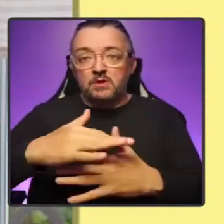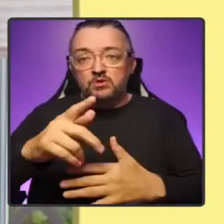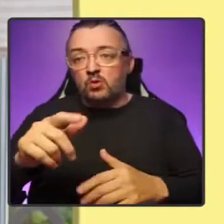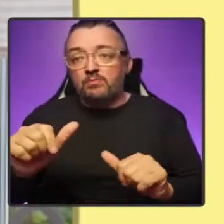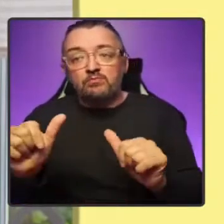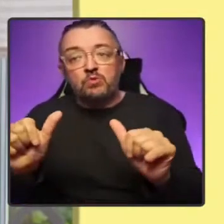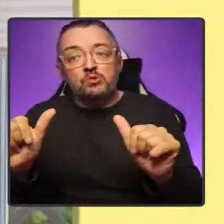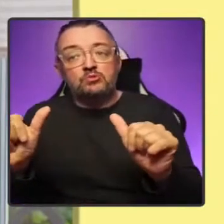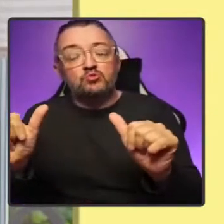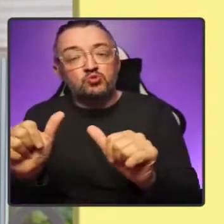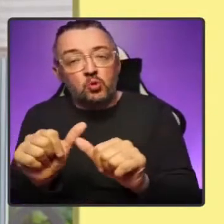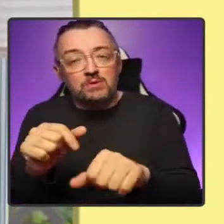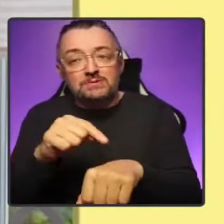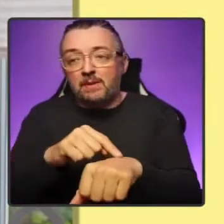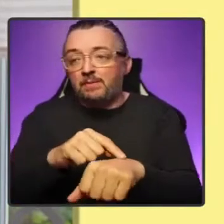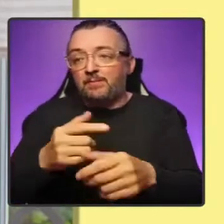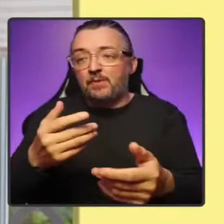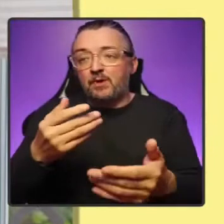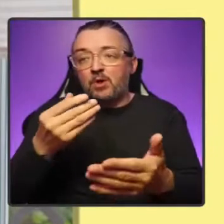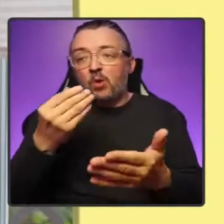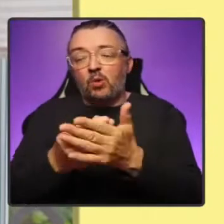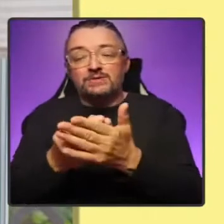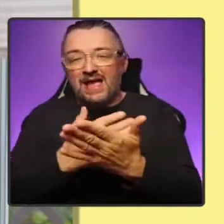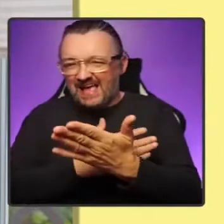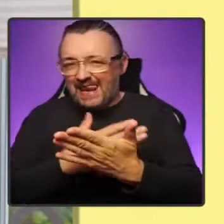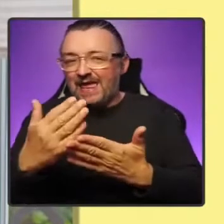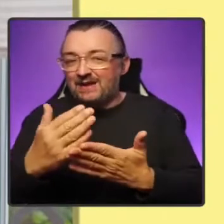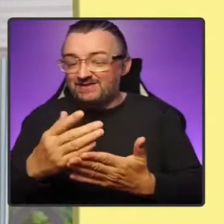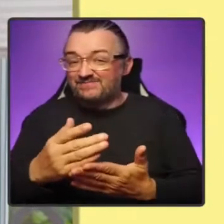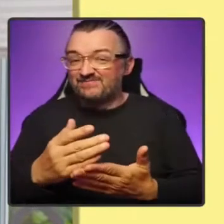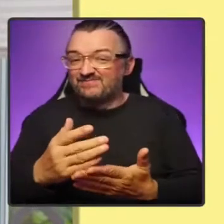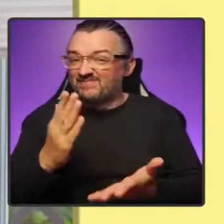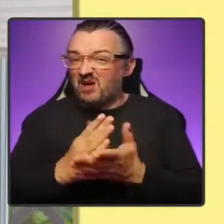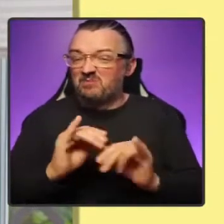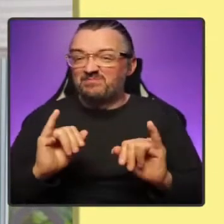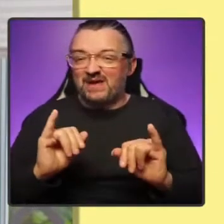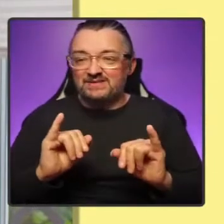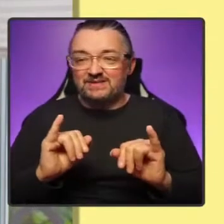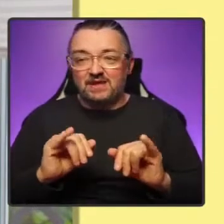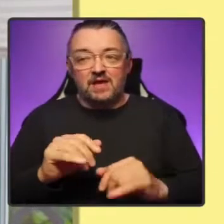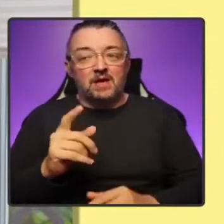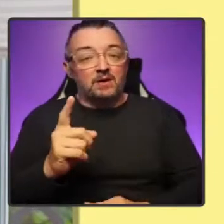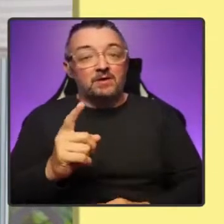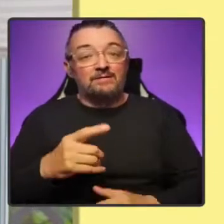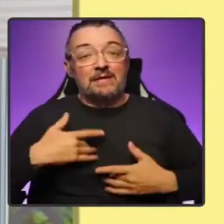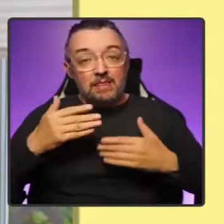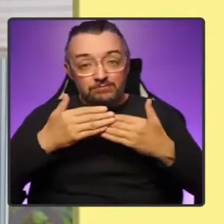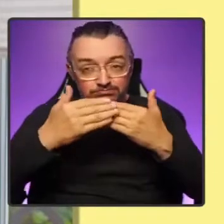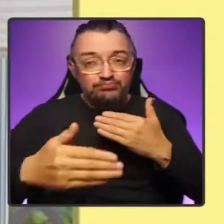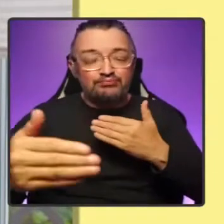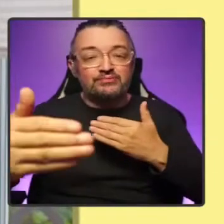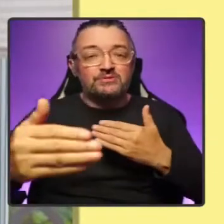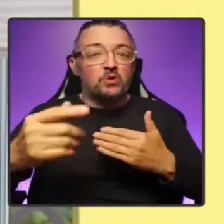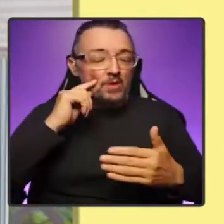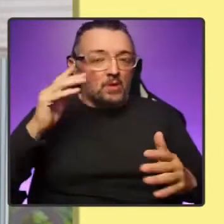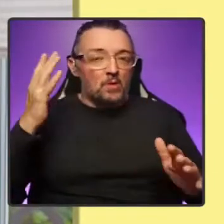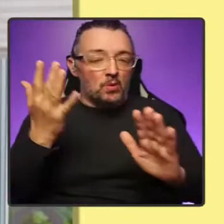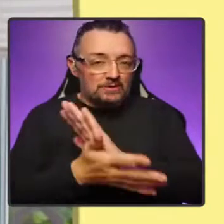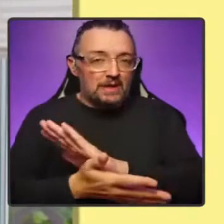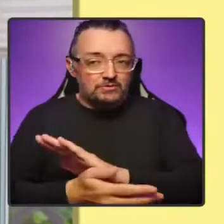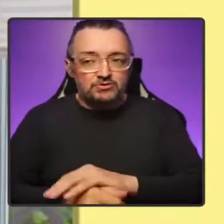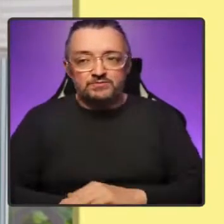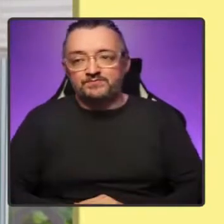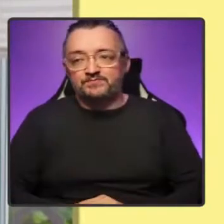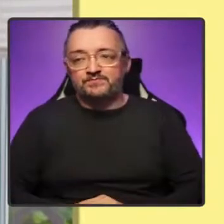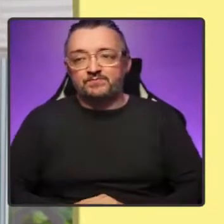clear, and they are very bad. But even greater damage will be felt in the long term. Compared to